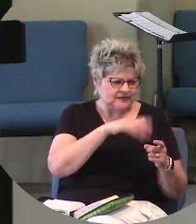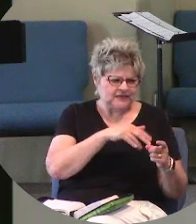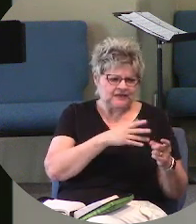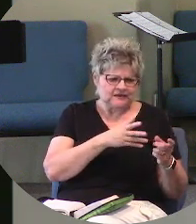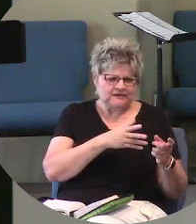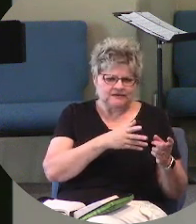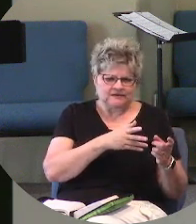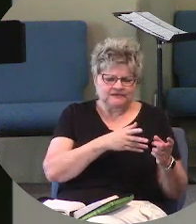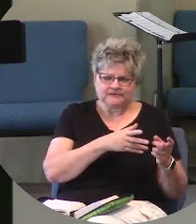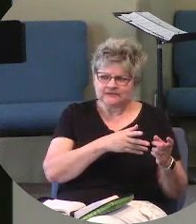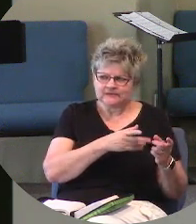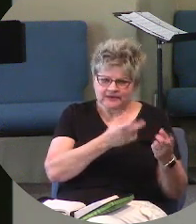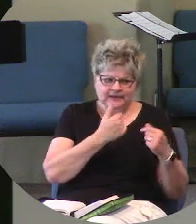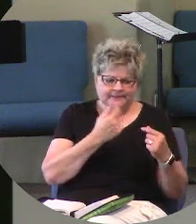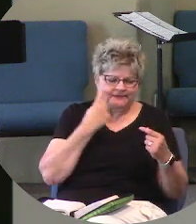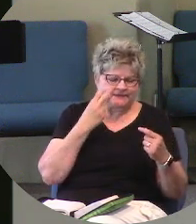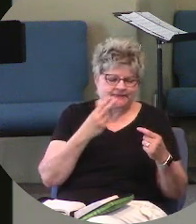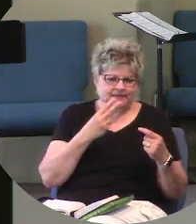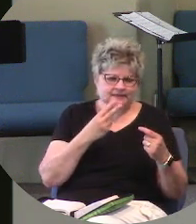and all of a sudden